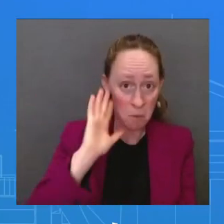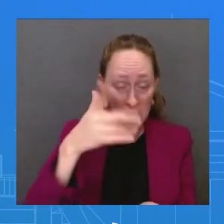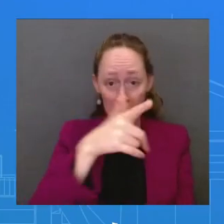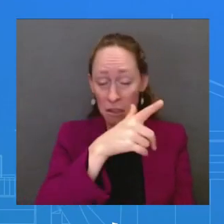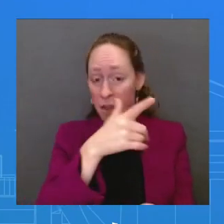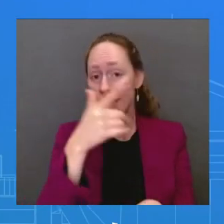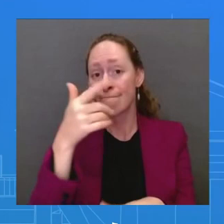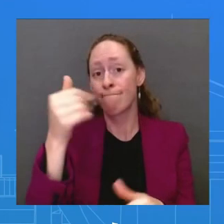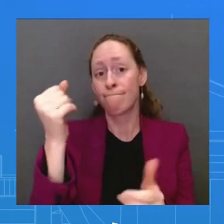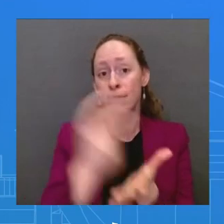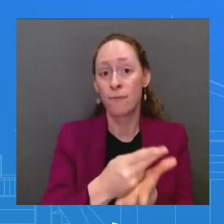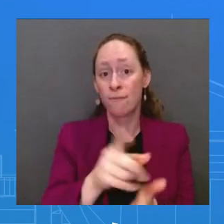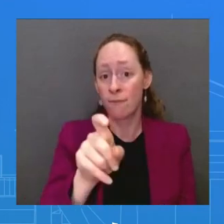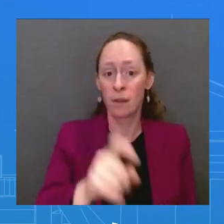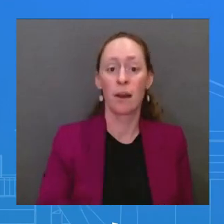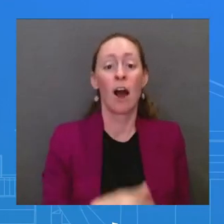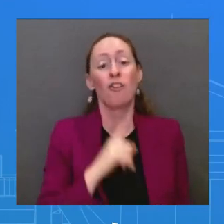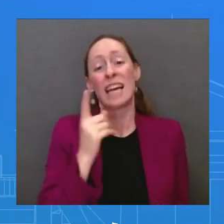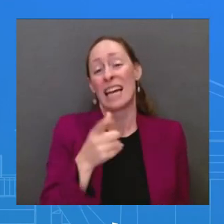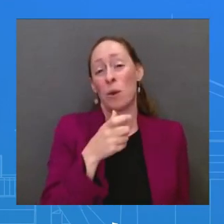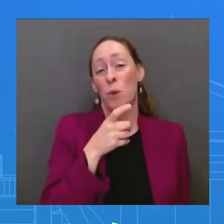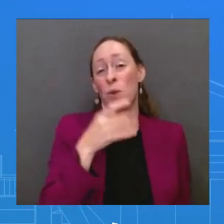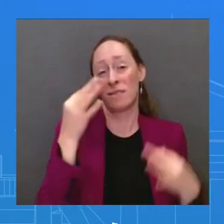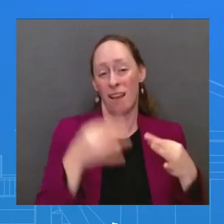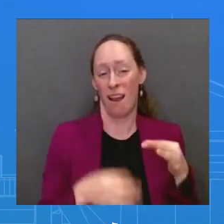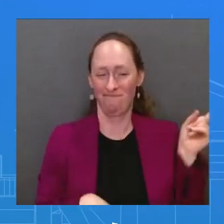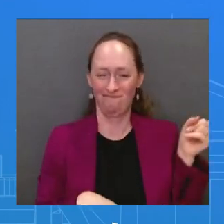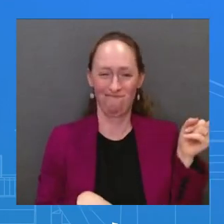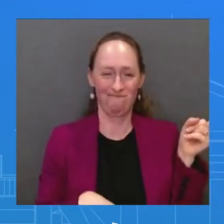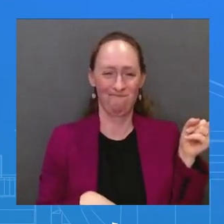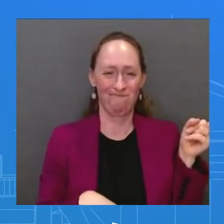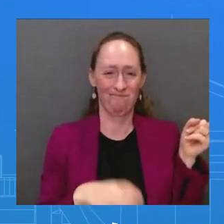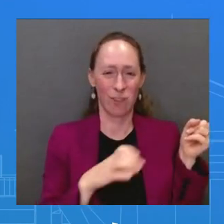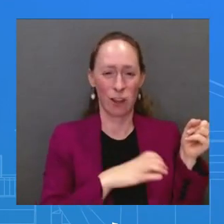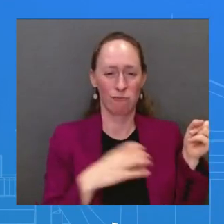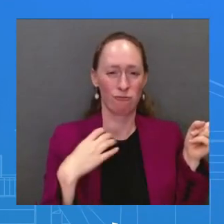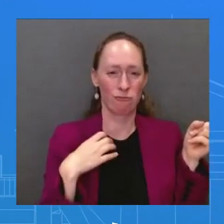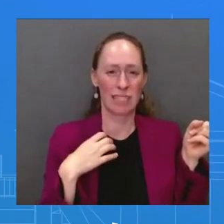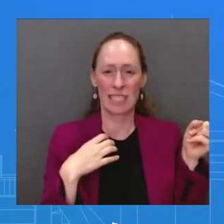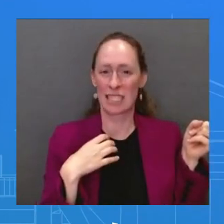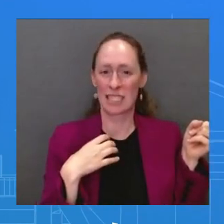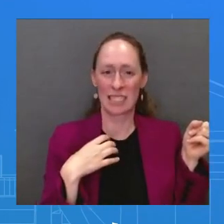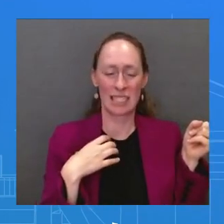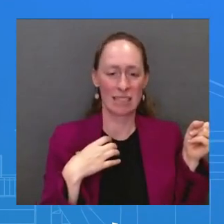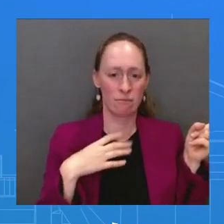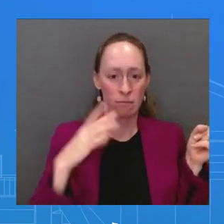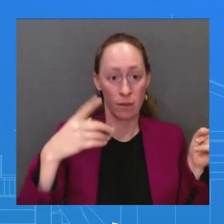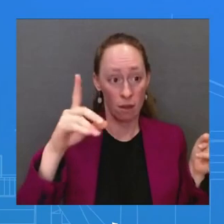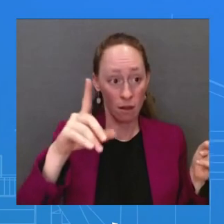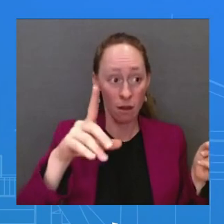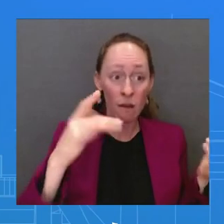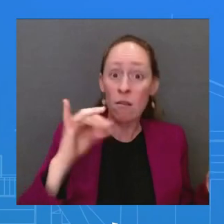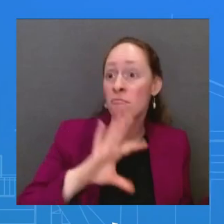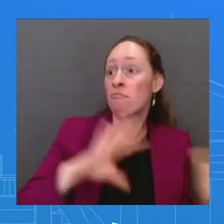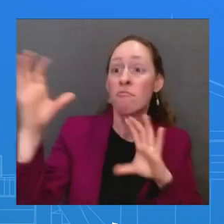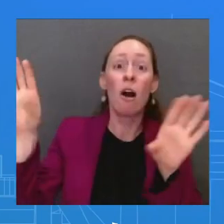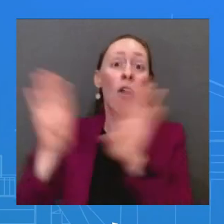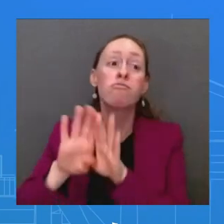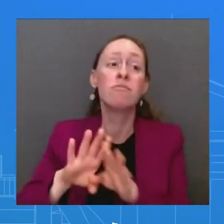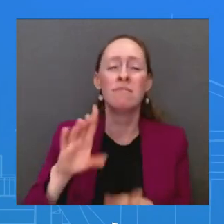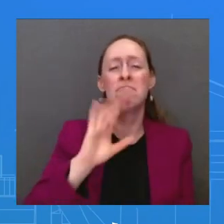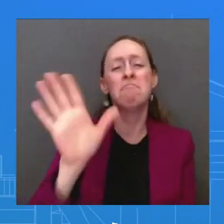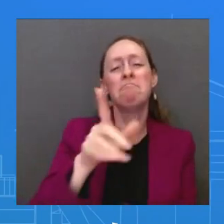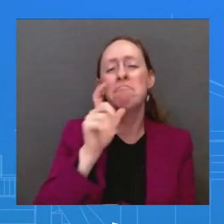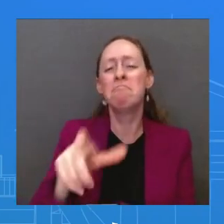again, government should not be shut down. It should be funded these vital and critical programs that American people need. I'm